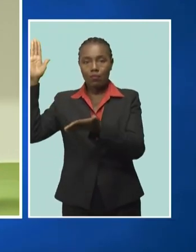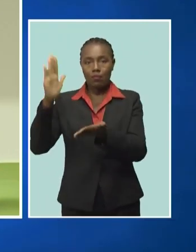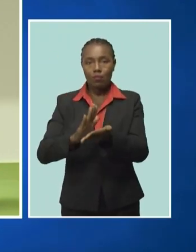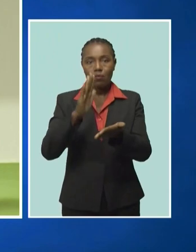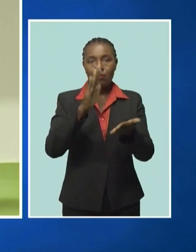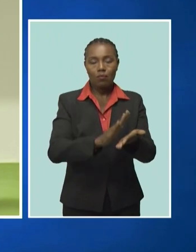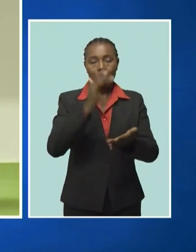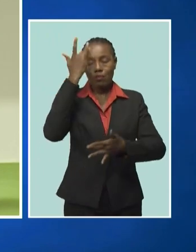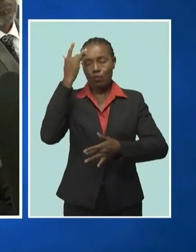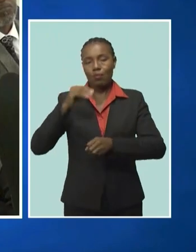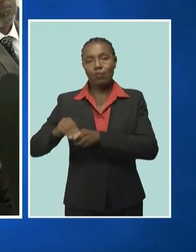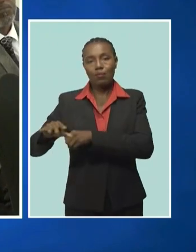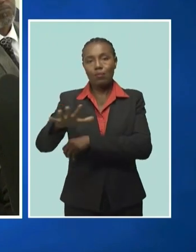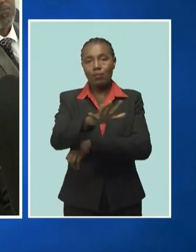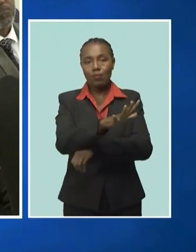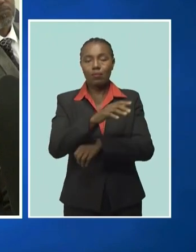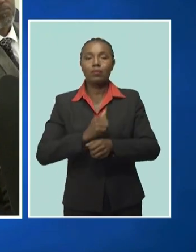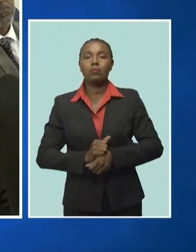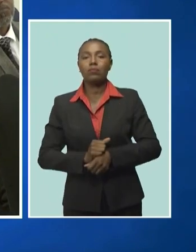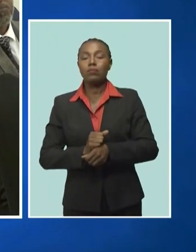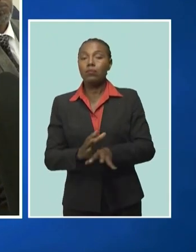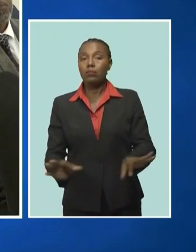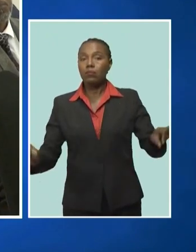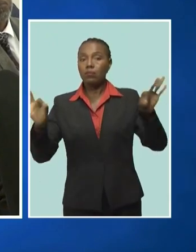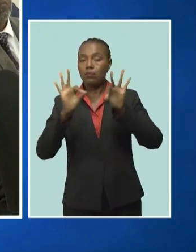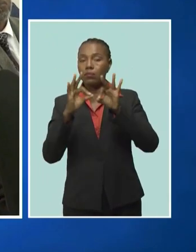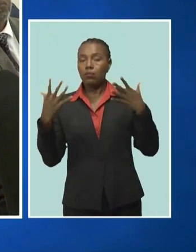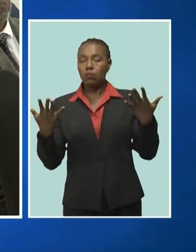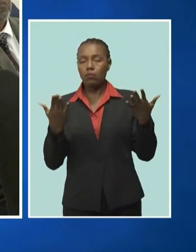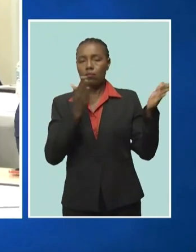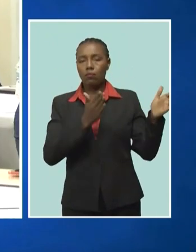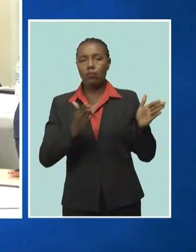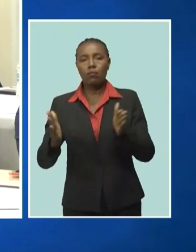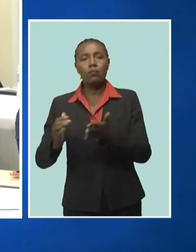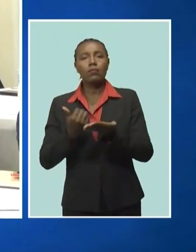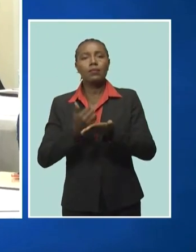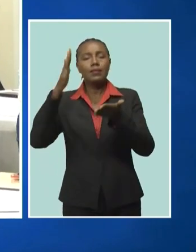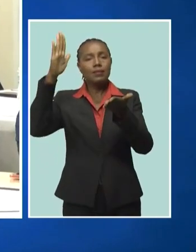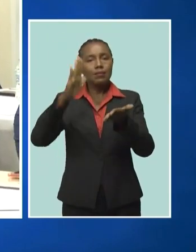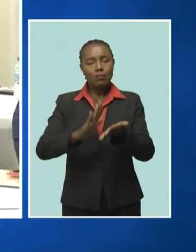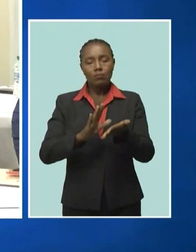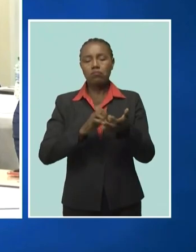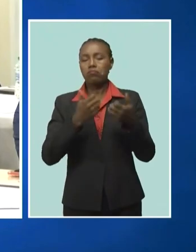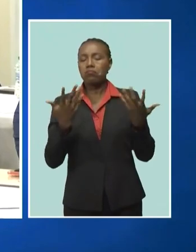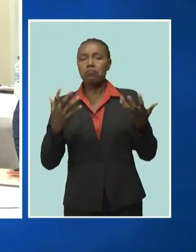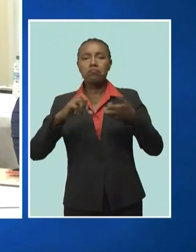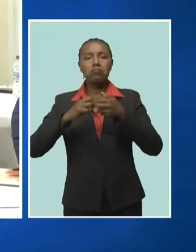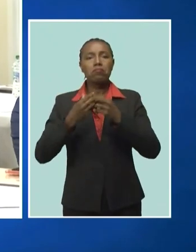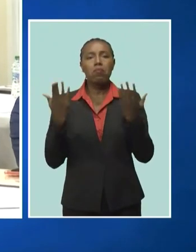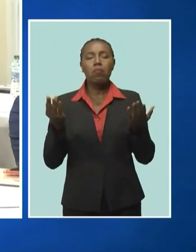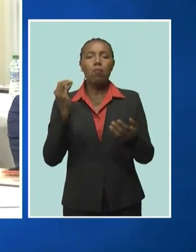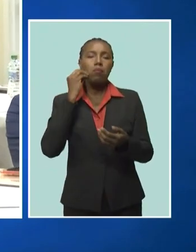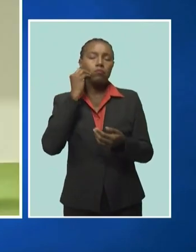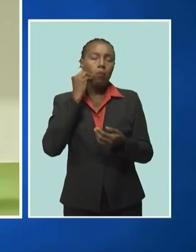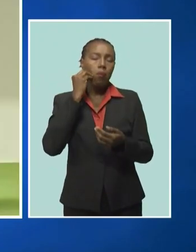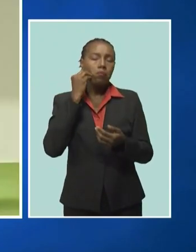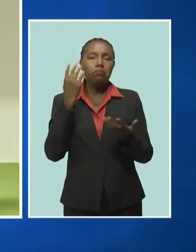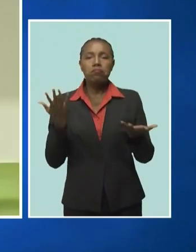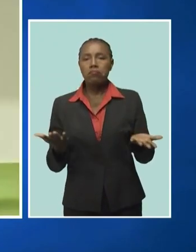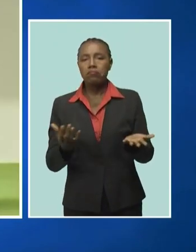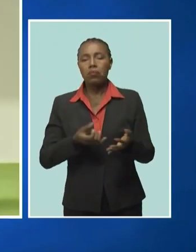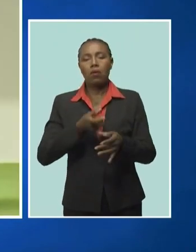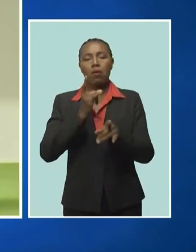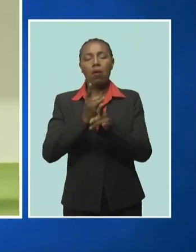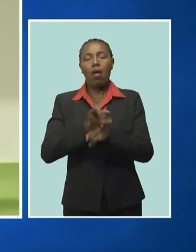NCDs. More specifically, the Strategic Plan emphasizes the reduction of risk factors such as tobacco use, unhealthy consumption